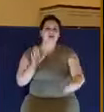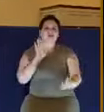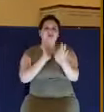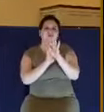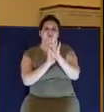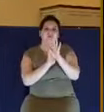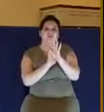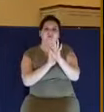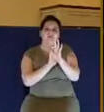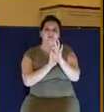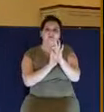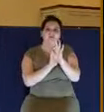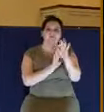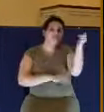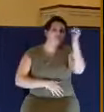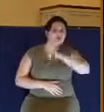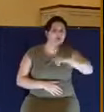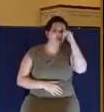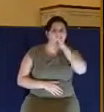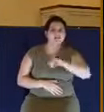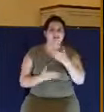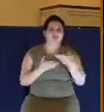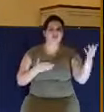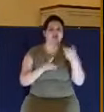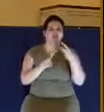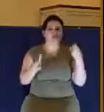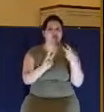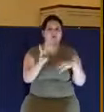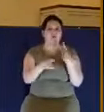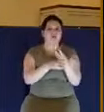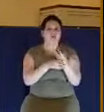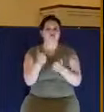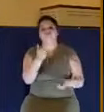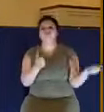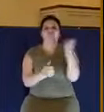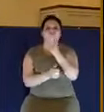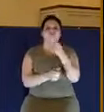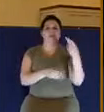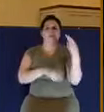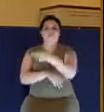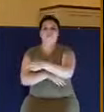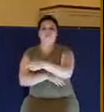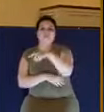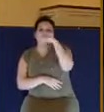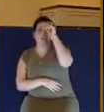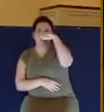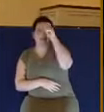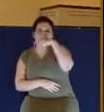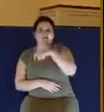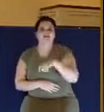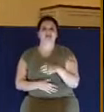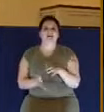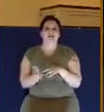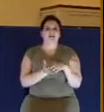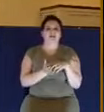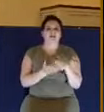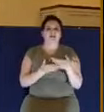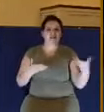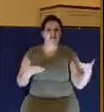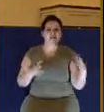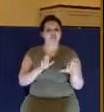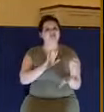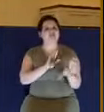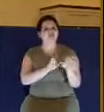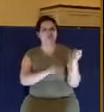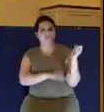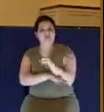the wise. He's chosen the weak things of the world to confound the things which are mighty, and the base things of the world, and the things which are despised has God